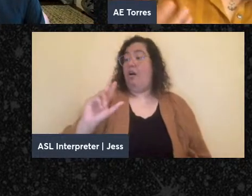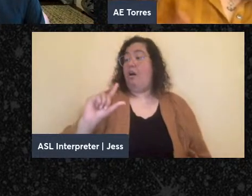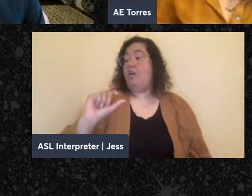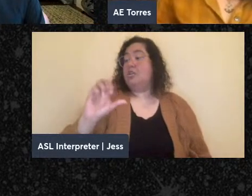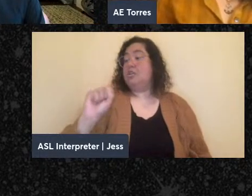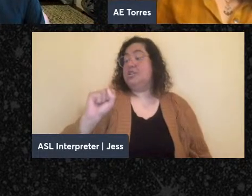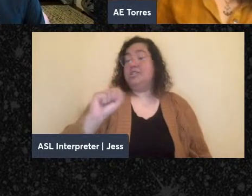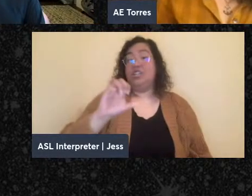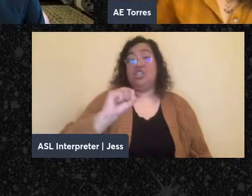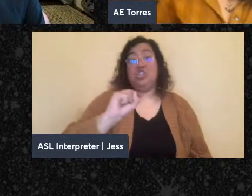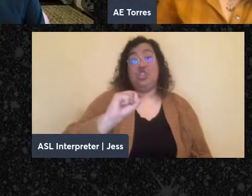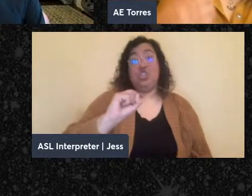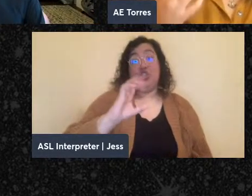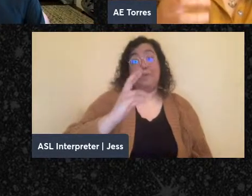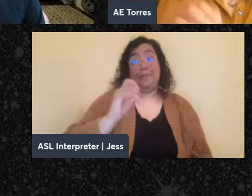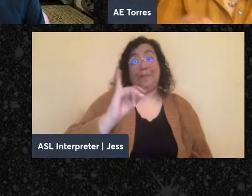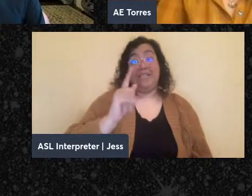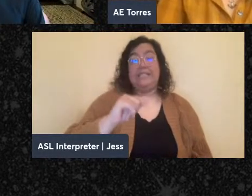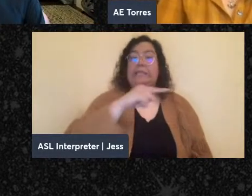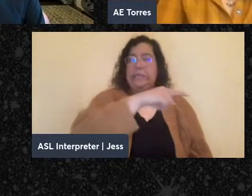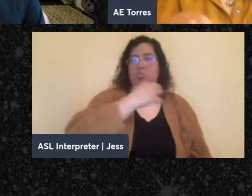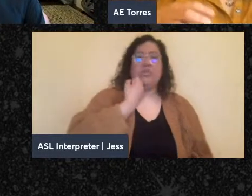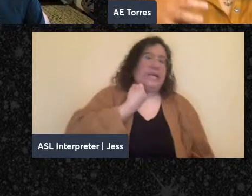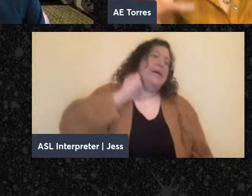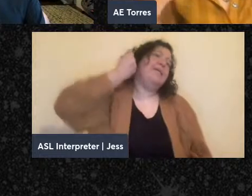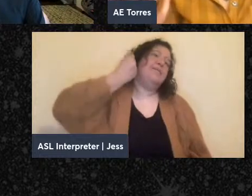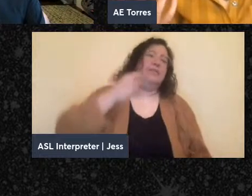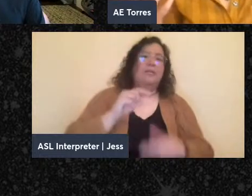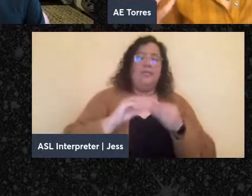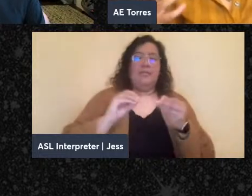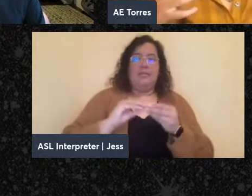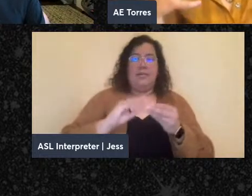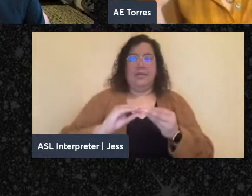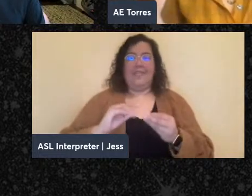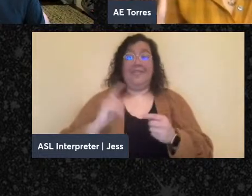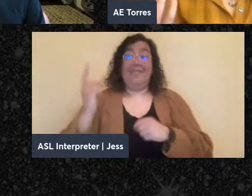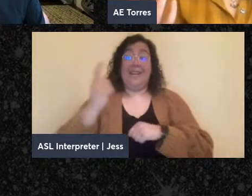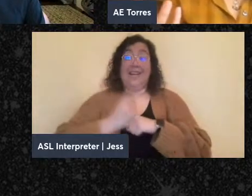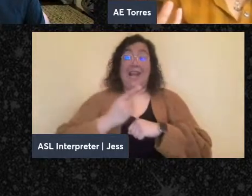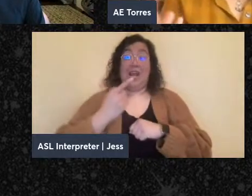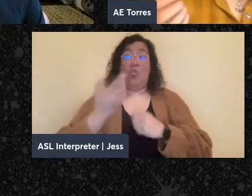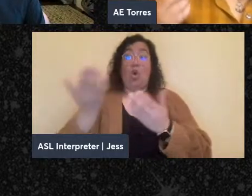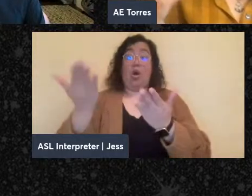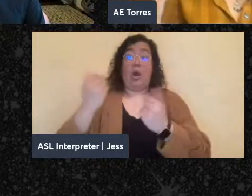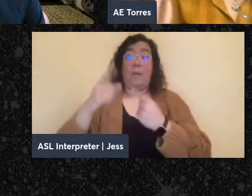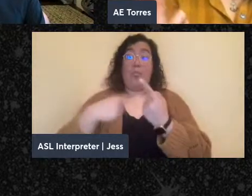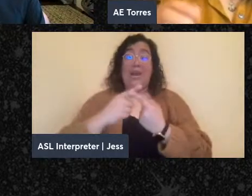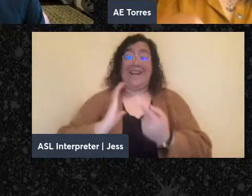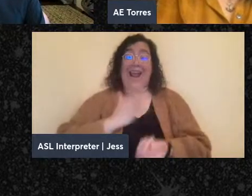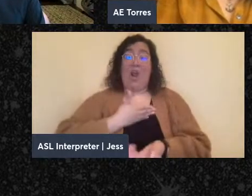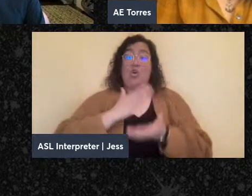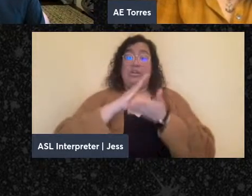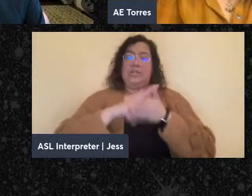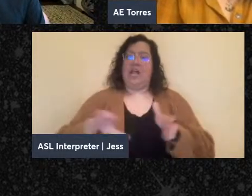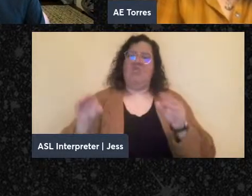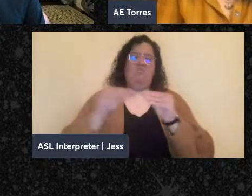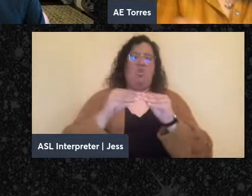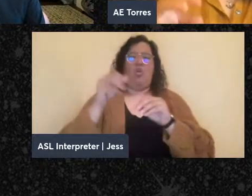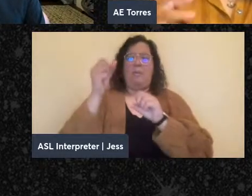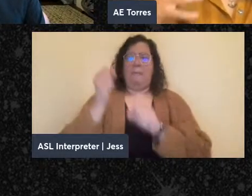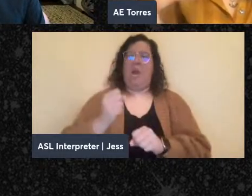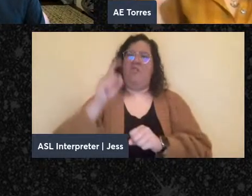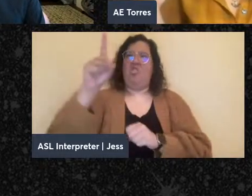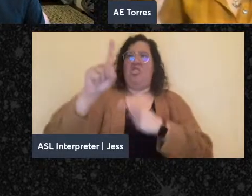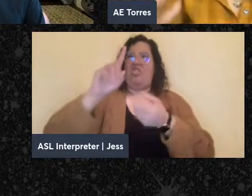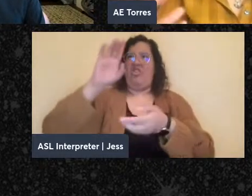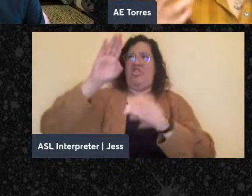was hanged, his last words were, the day will come when our silence will be more powerful than the voices you strangle today.